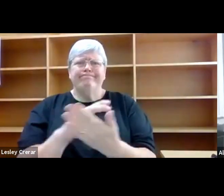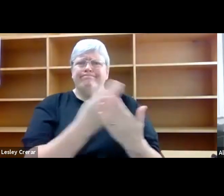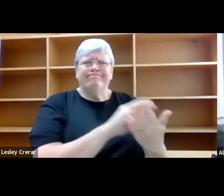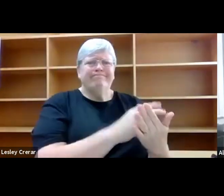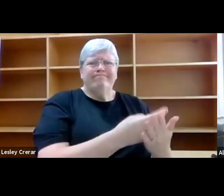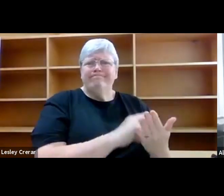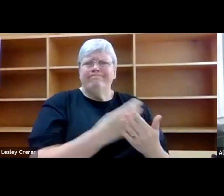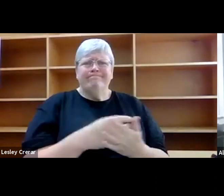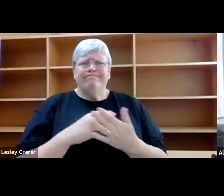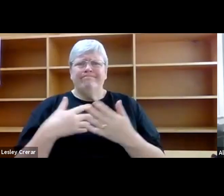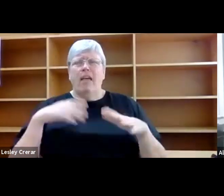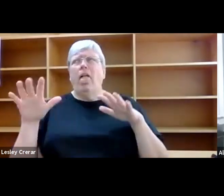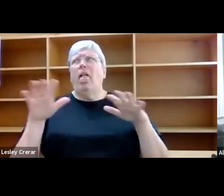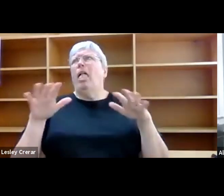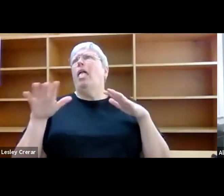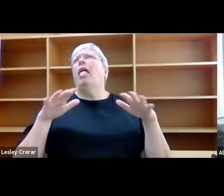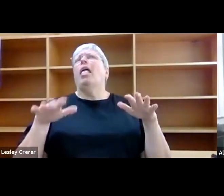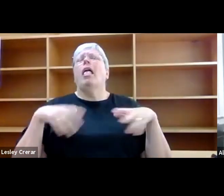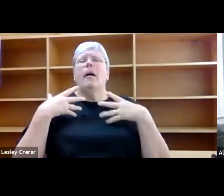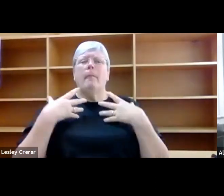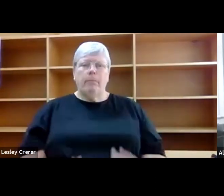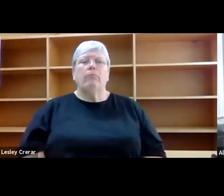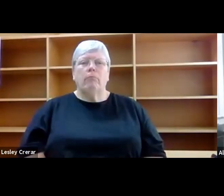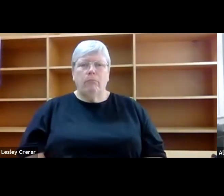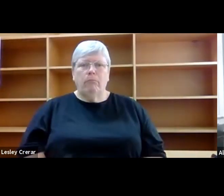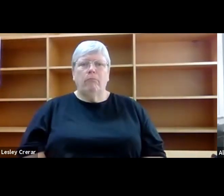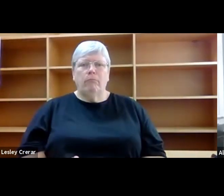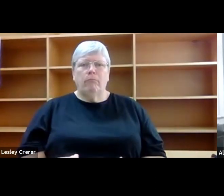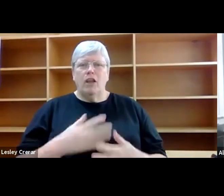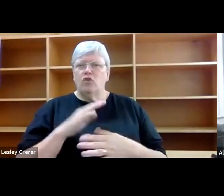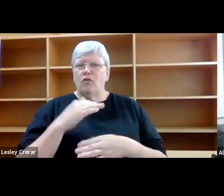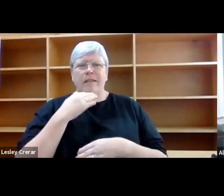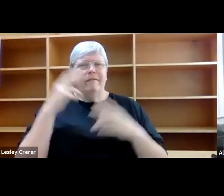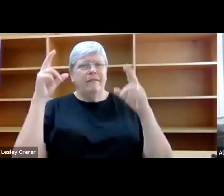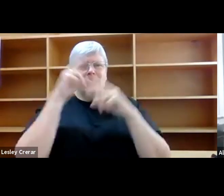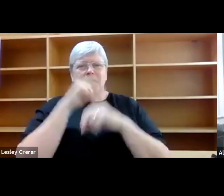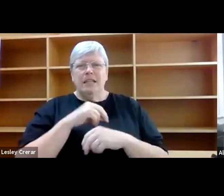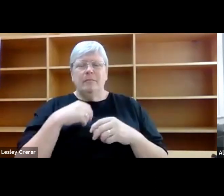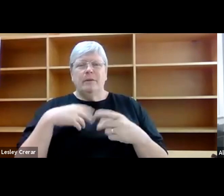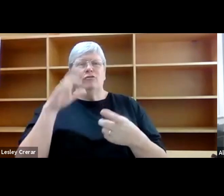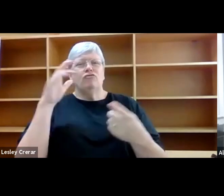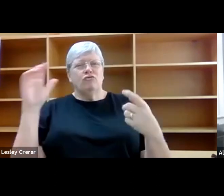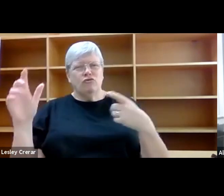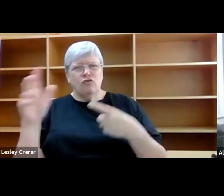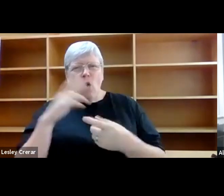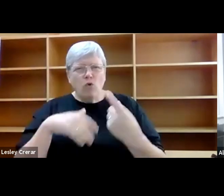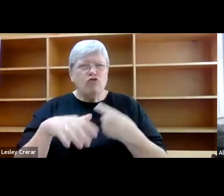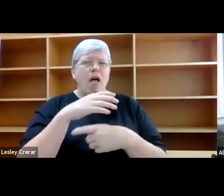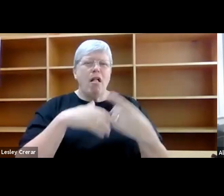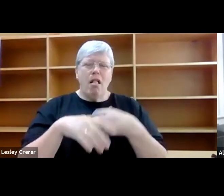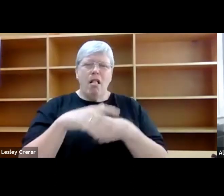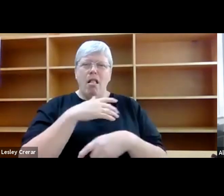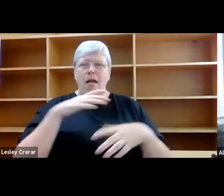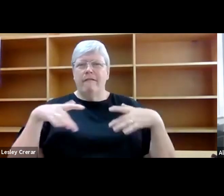strange daze, a potent mixture of sleep deprivation and intense socialising. I felt very alive,